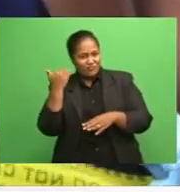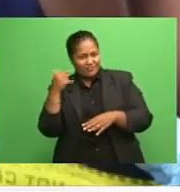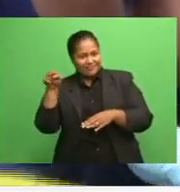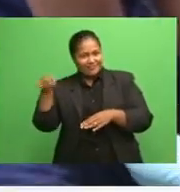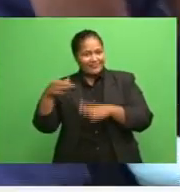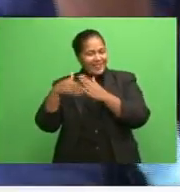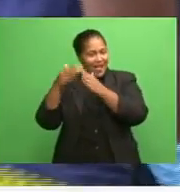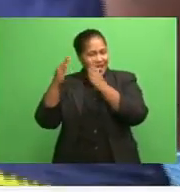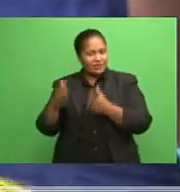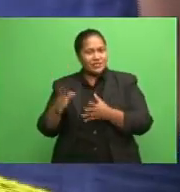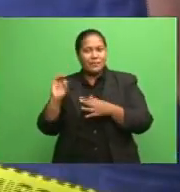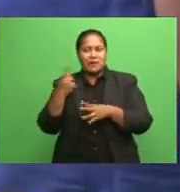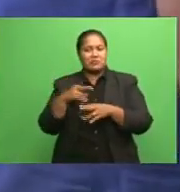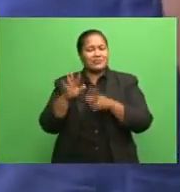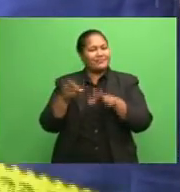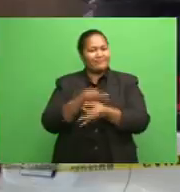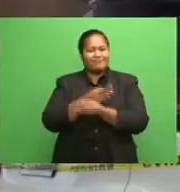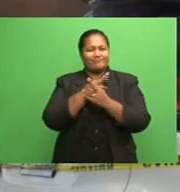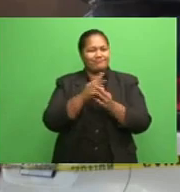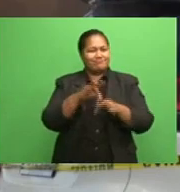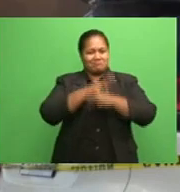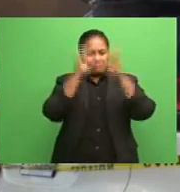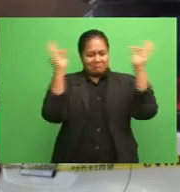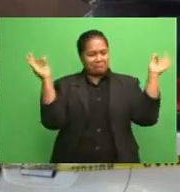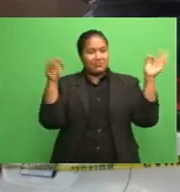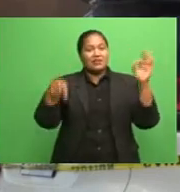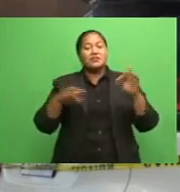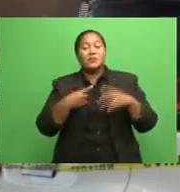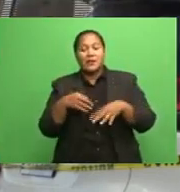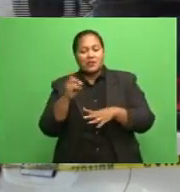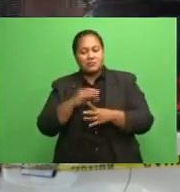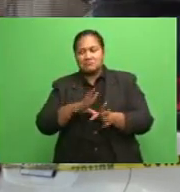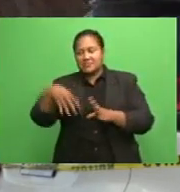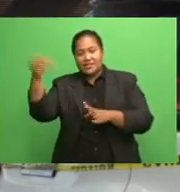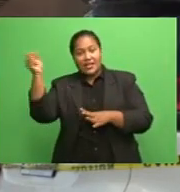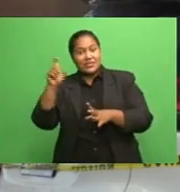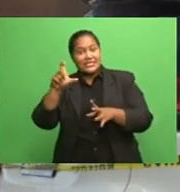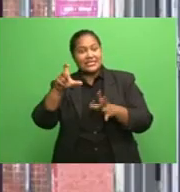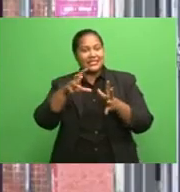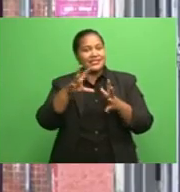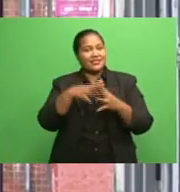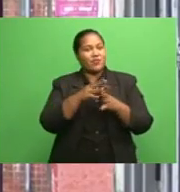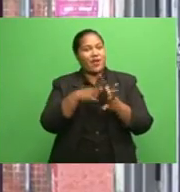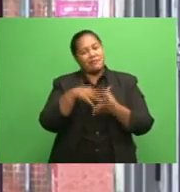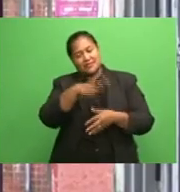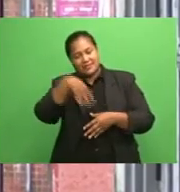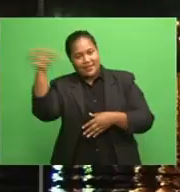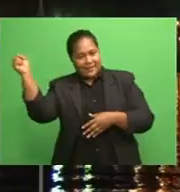unresponsive and quickly taken to CWM Hospital, where she was pronounced out.